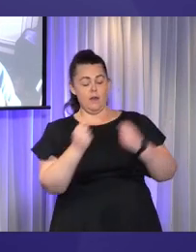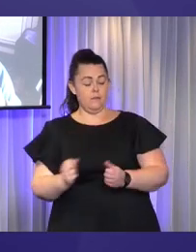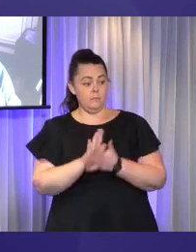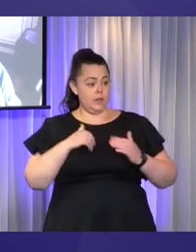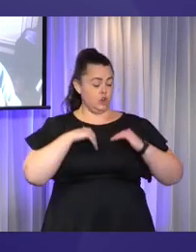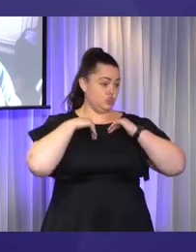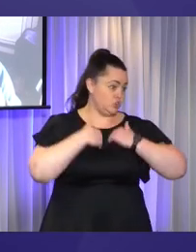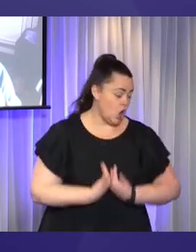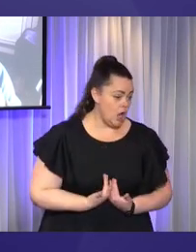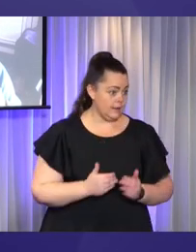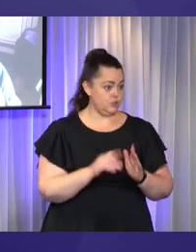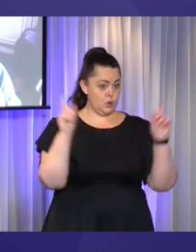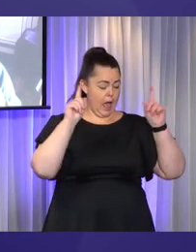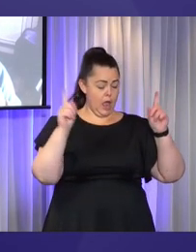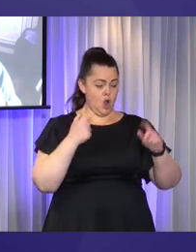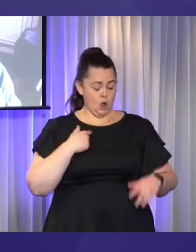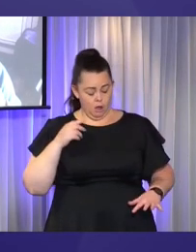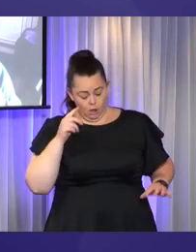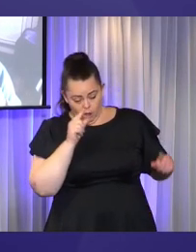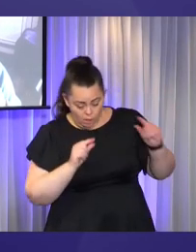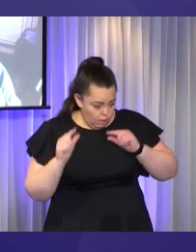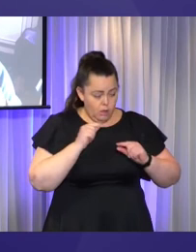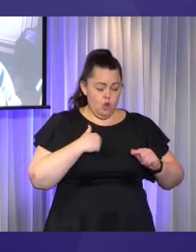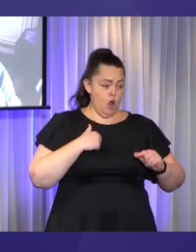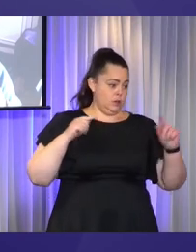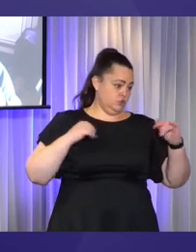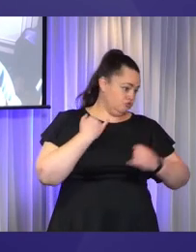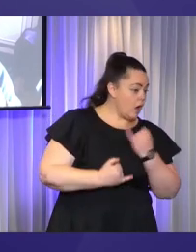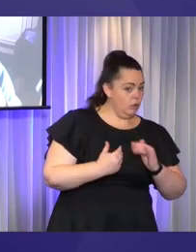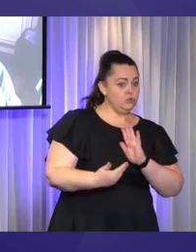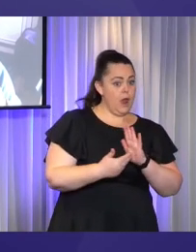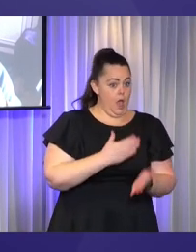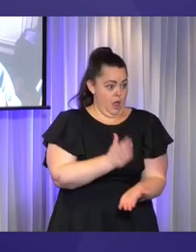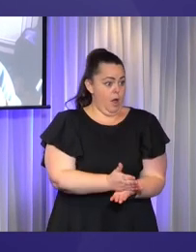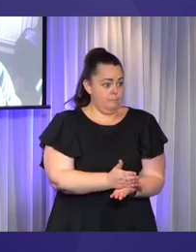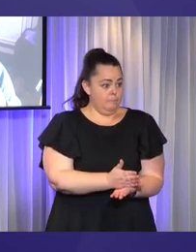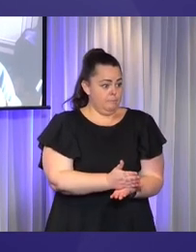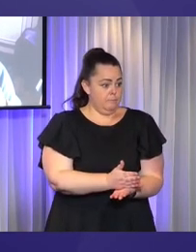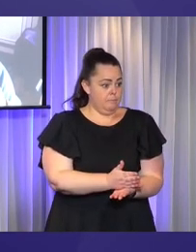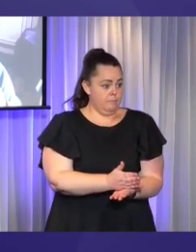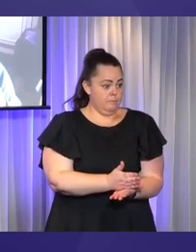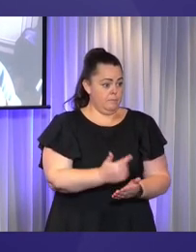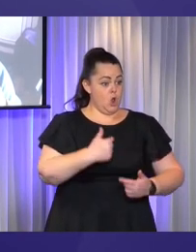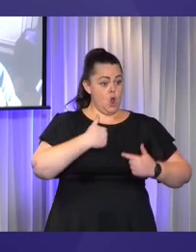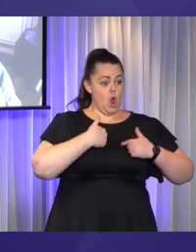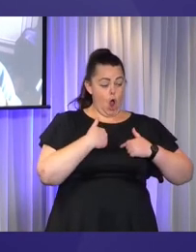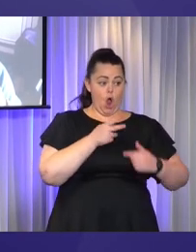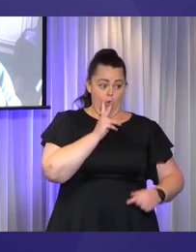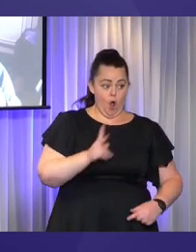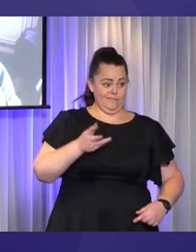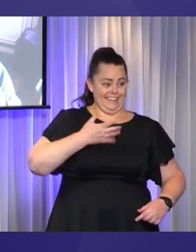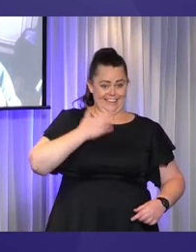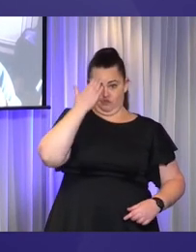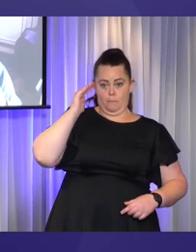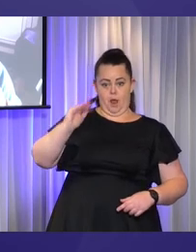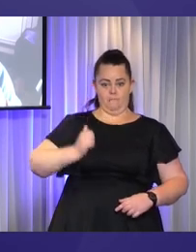that is based around the rights of people with disability. And there are days when I have to remind my board that I have a disability, because